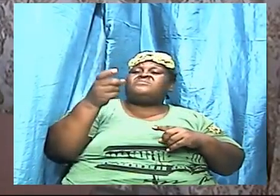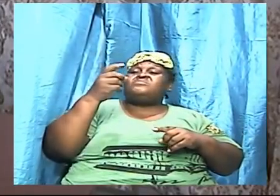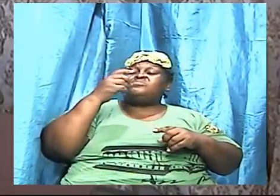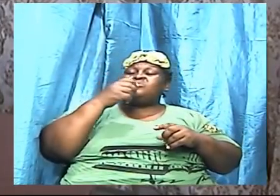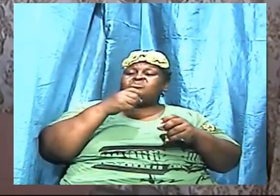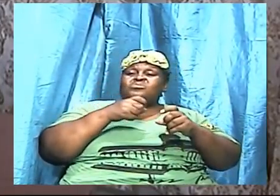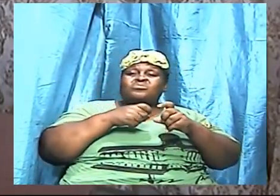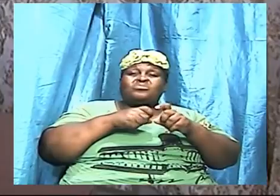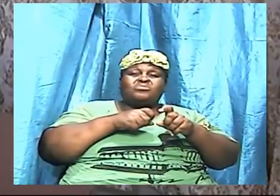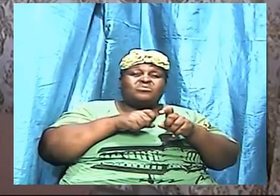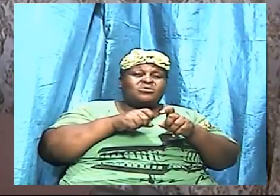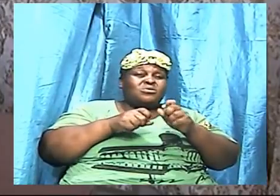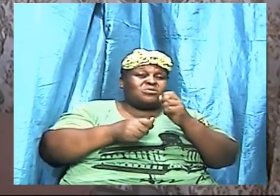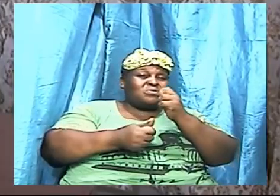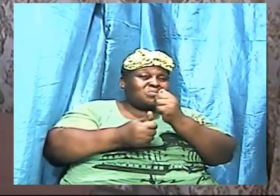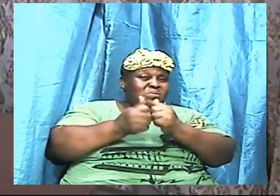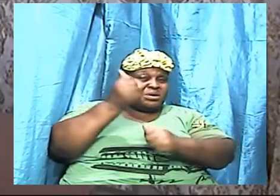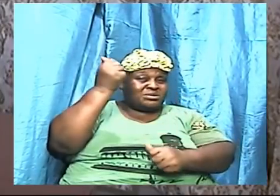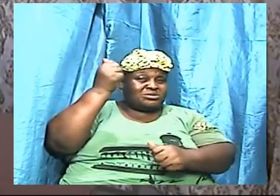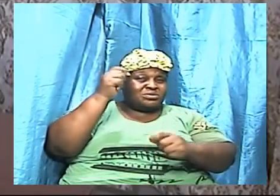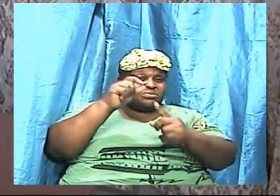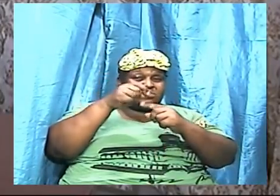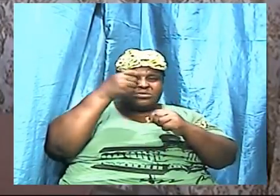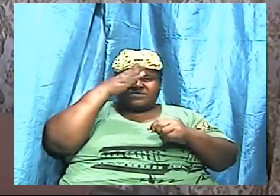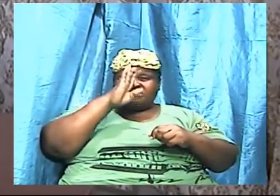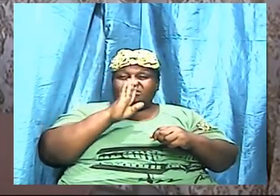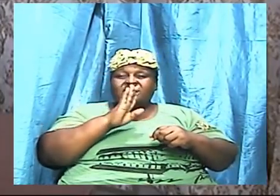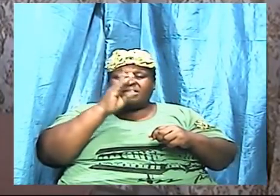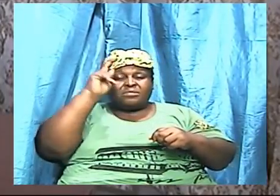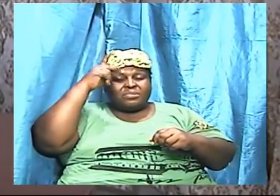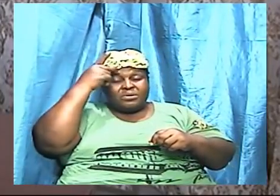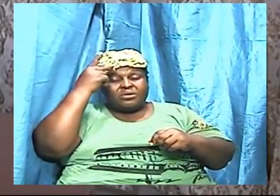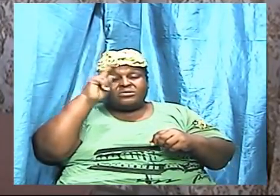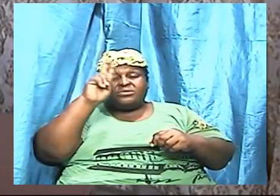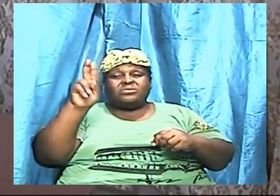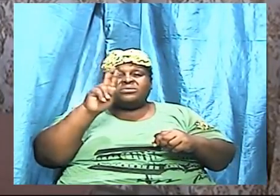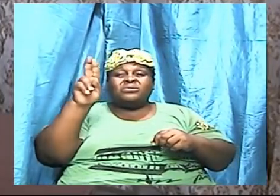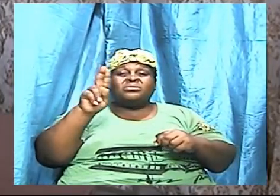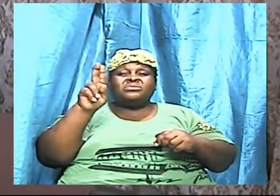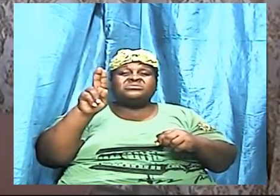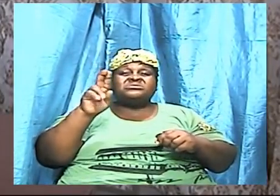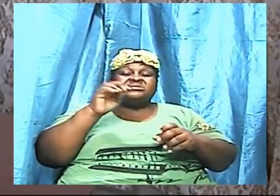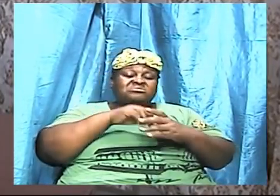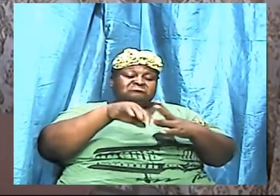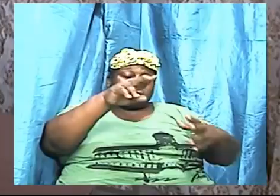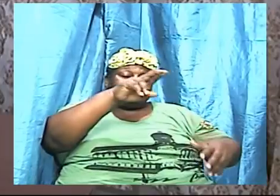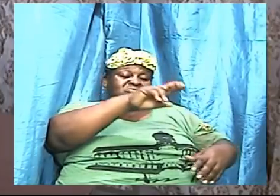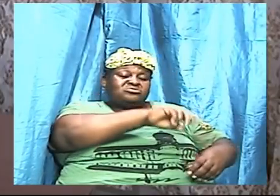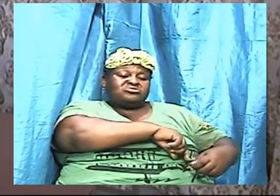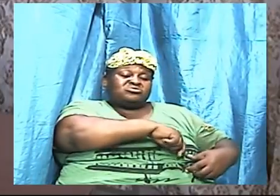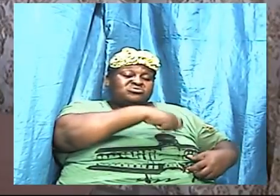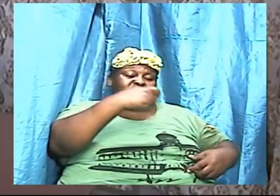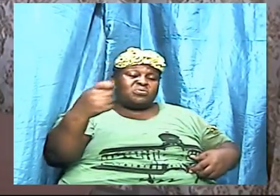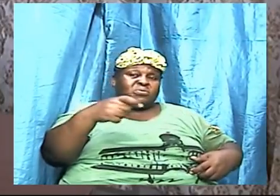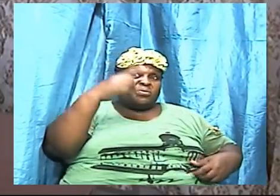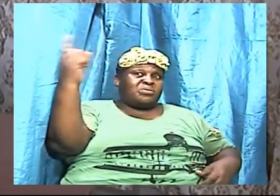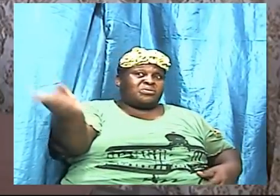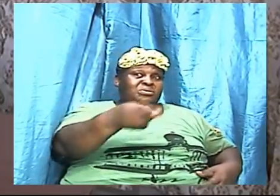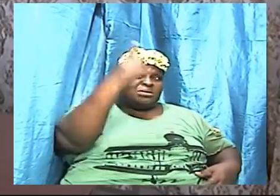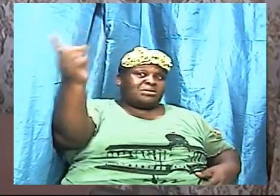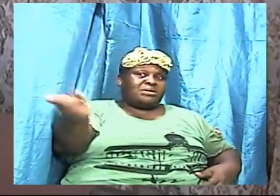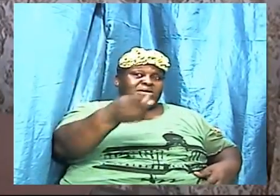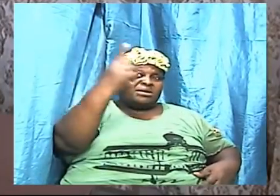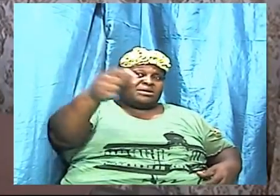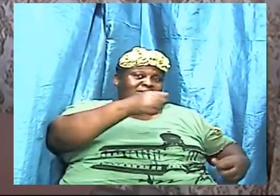in relating to the sword that the soldier used or the soldiers